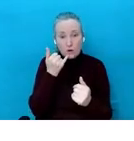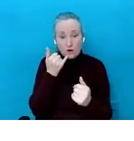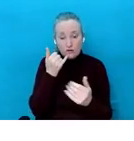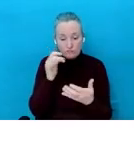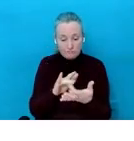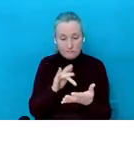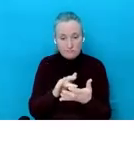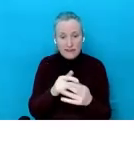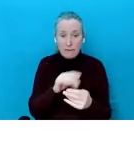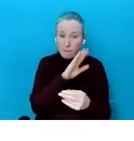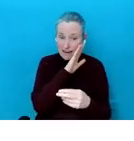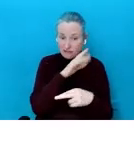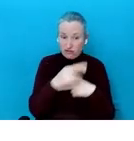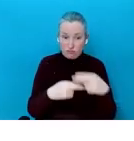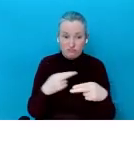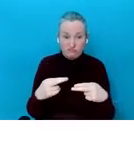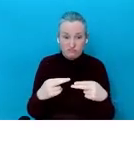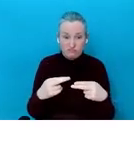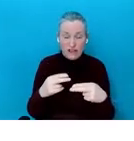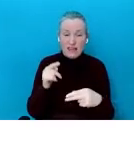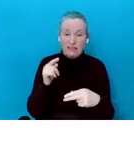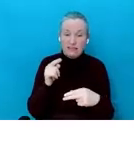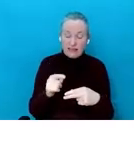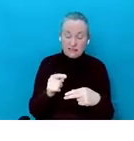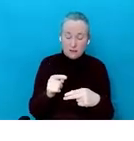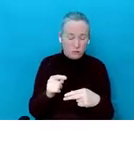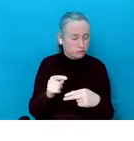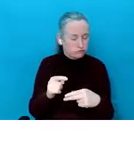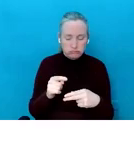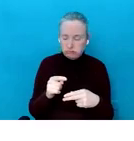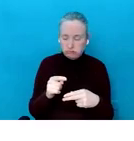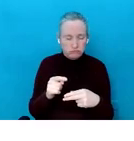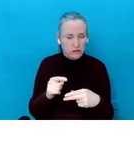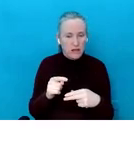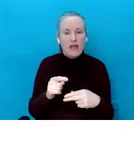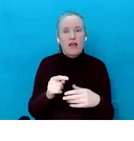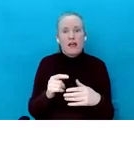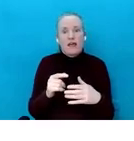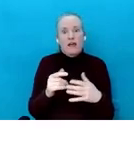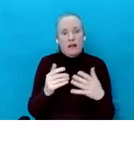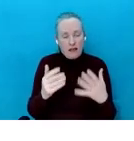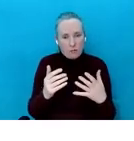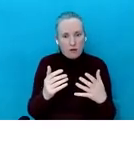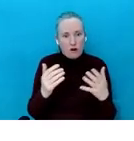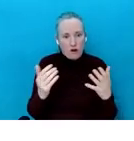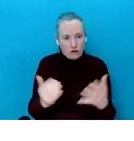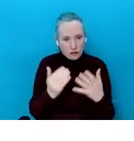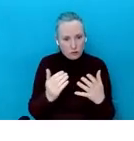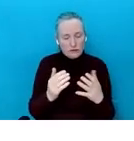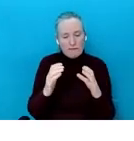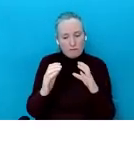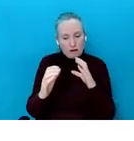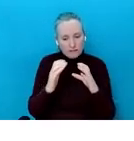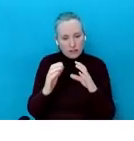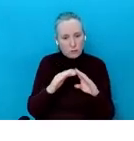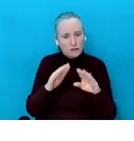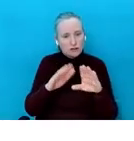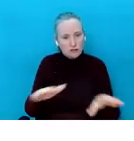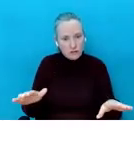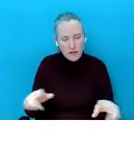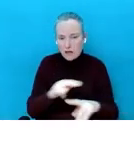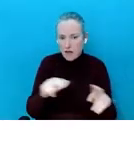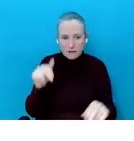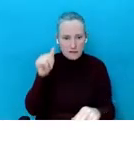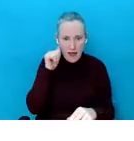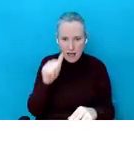And this is something that we really can't encourage enough for you to have that conversation with kids, that they are not allowed